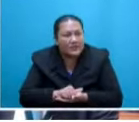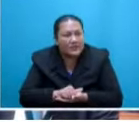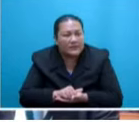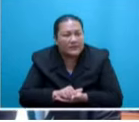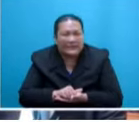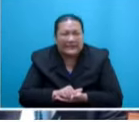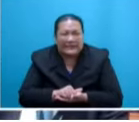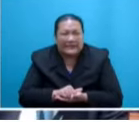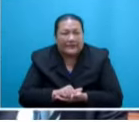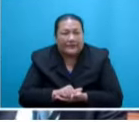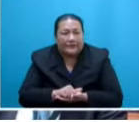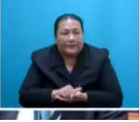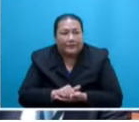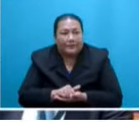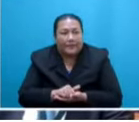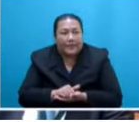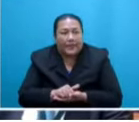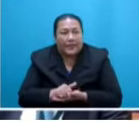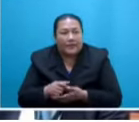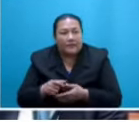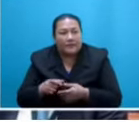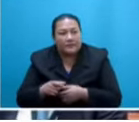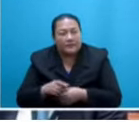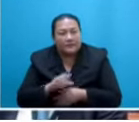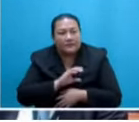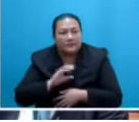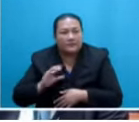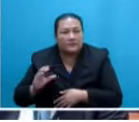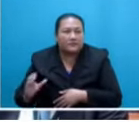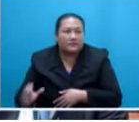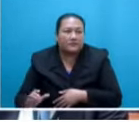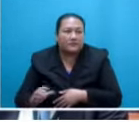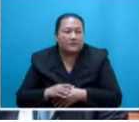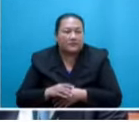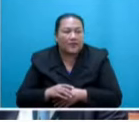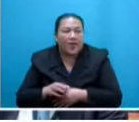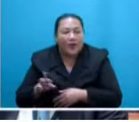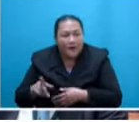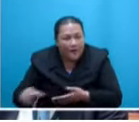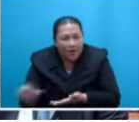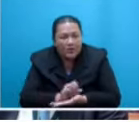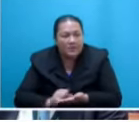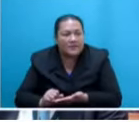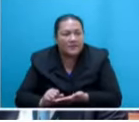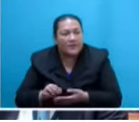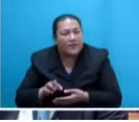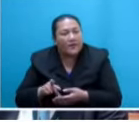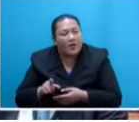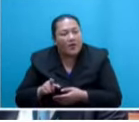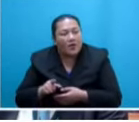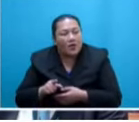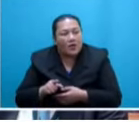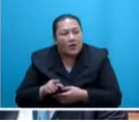citizenship was premised on the assumption that all human beings are inherently